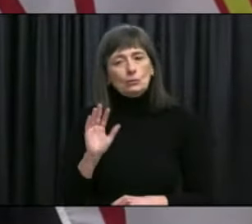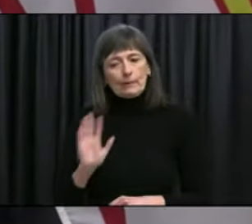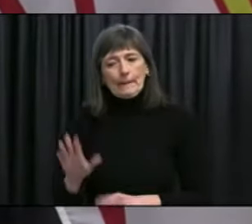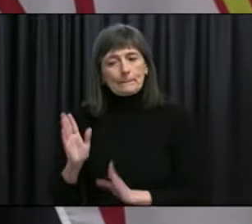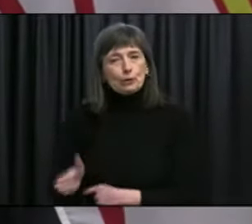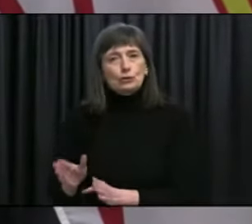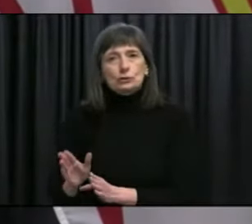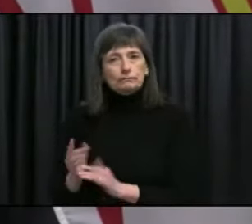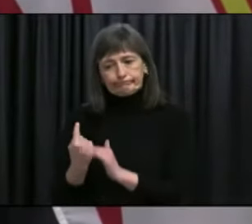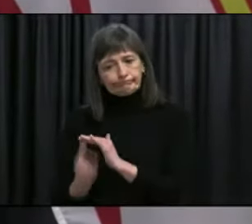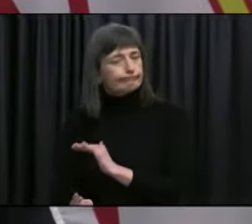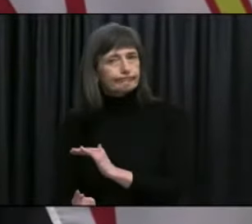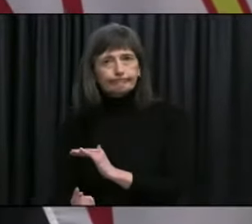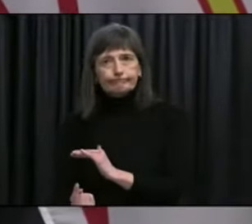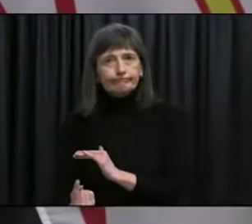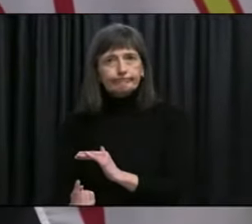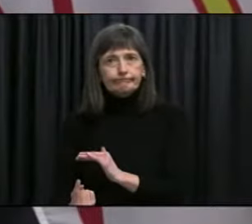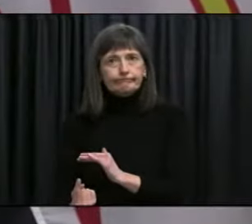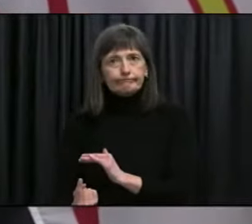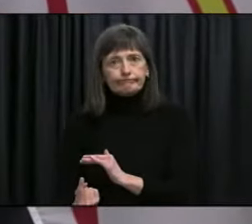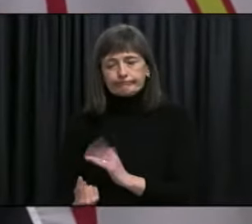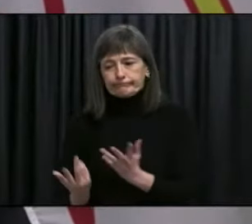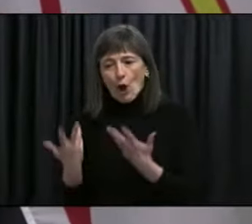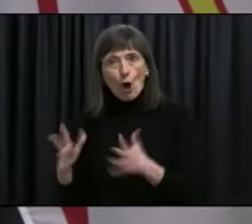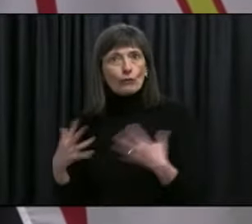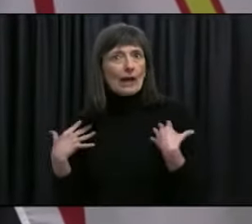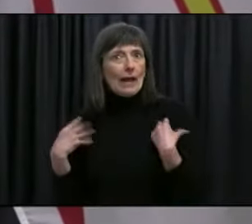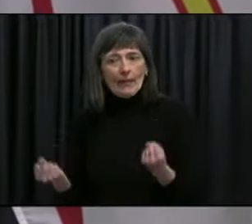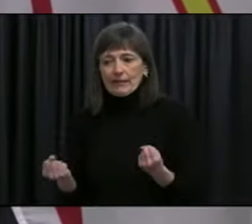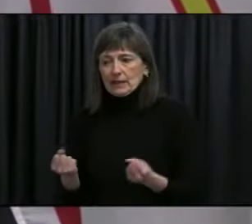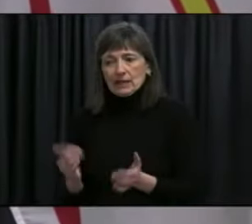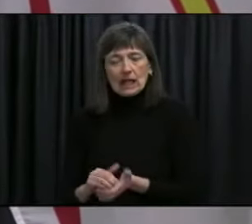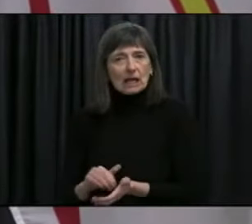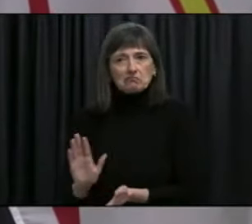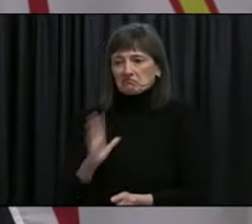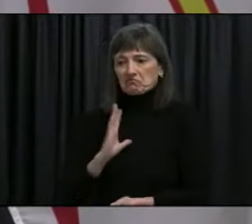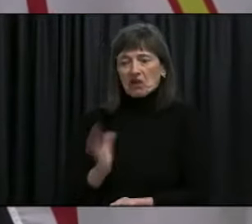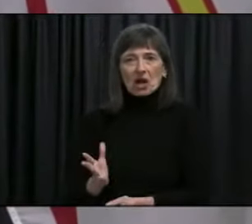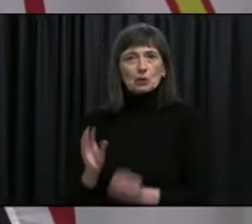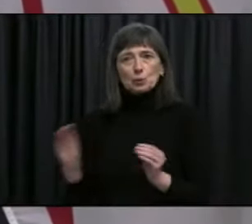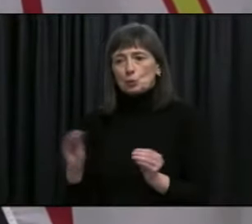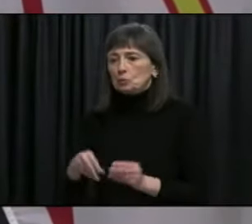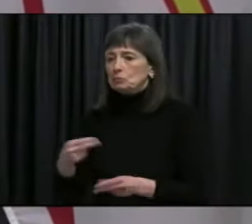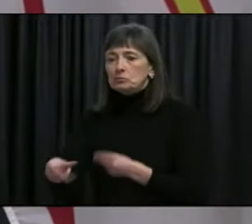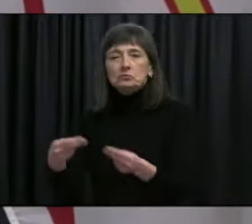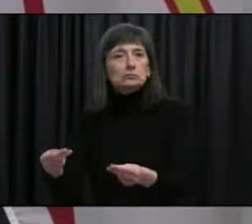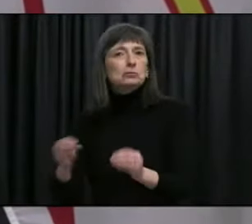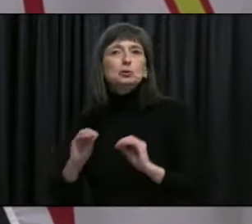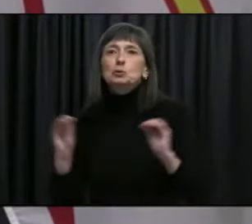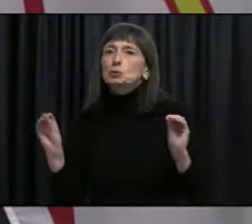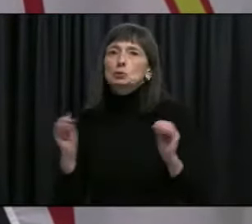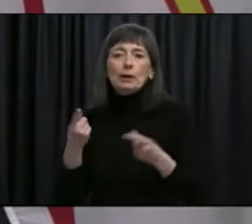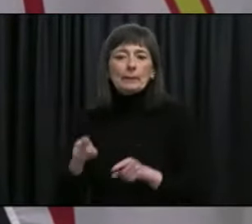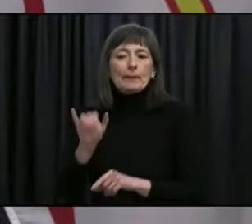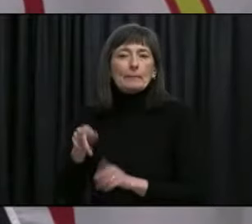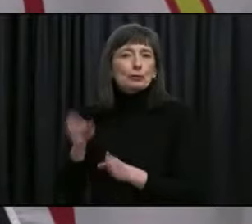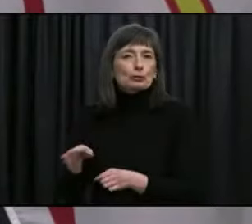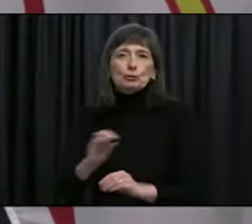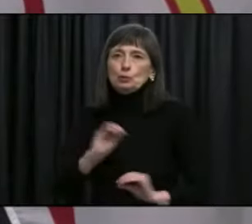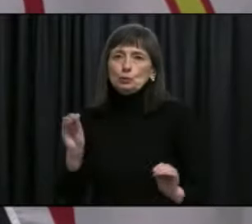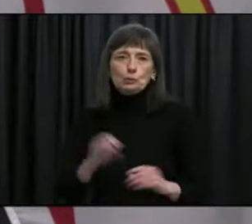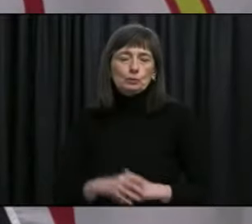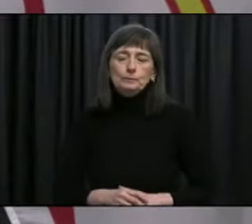uh the case is now recovered and uh and there's been no onward spread of of the variant in this case